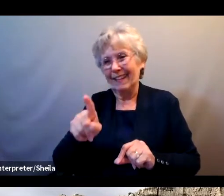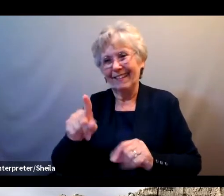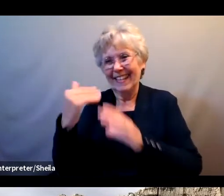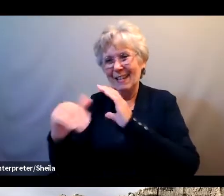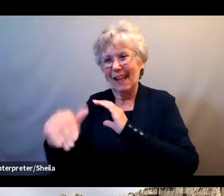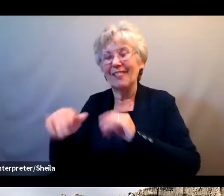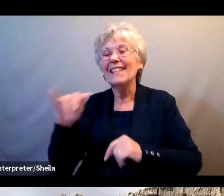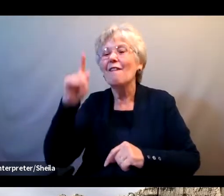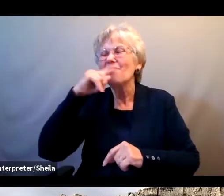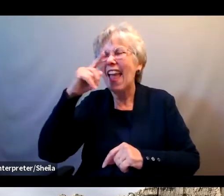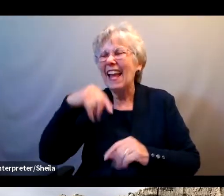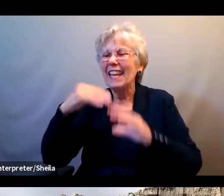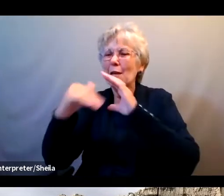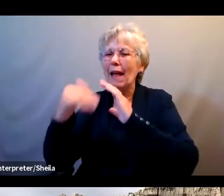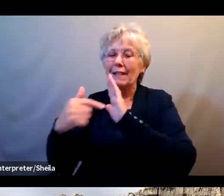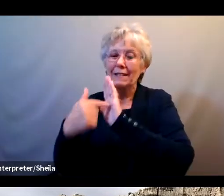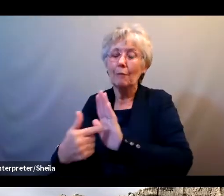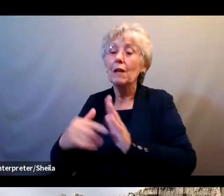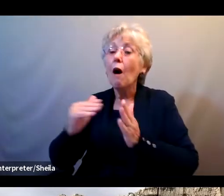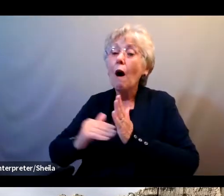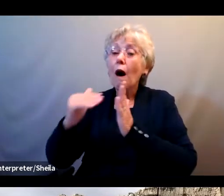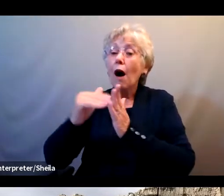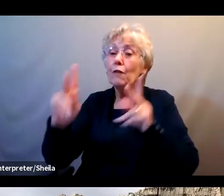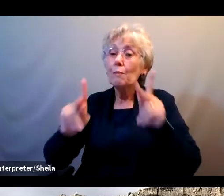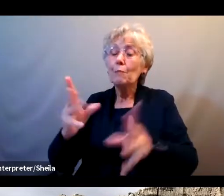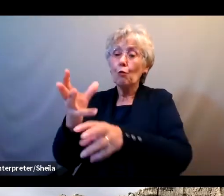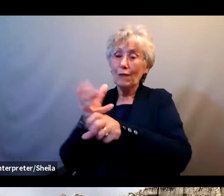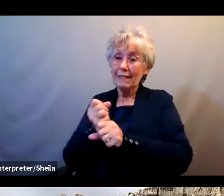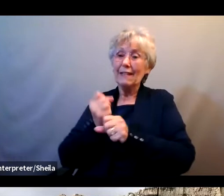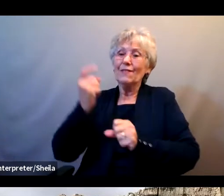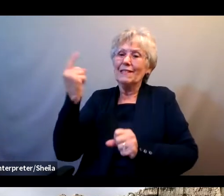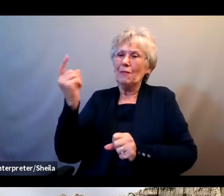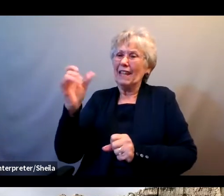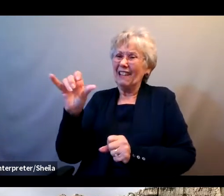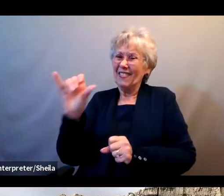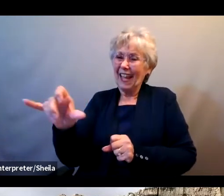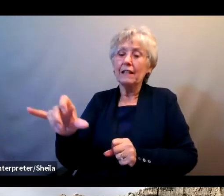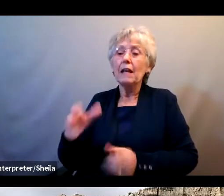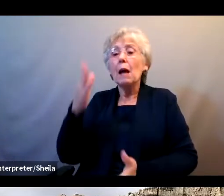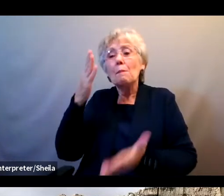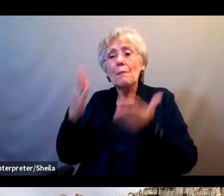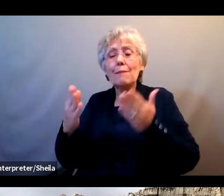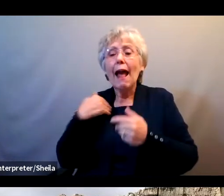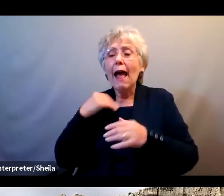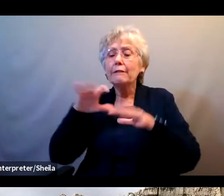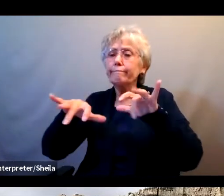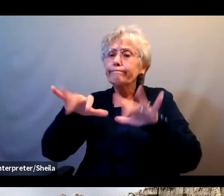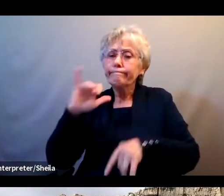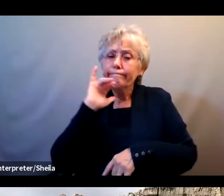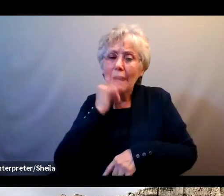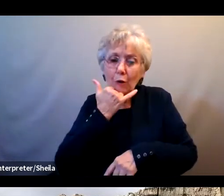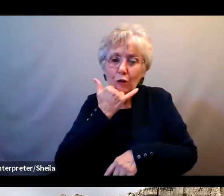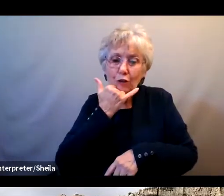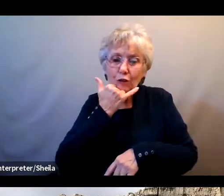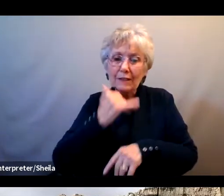oftentimes people would receive something like this, something that might have some typos in it, something that